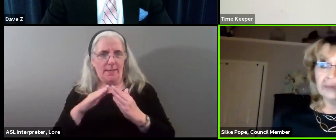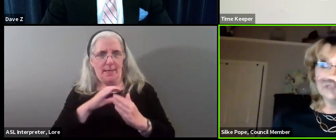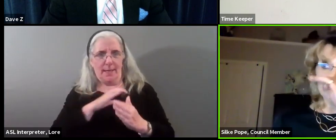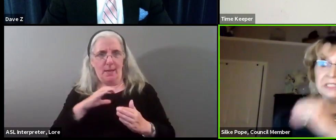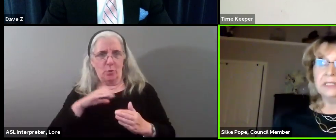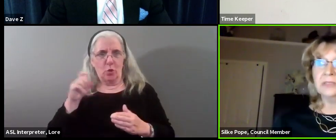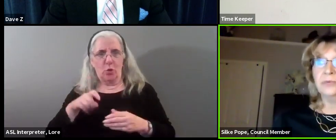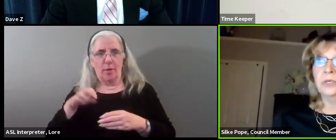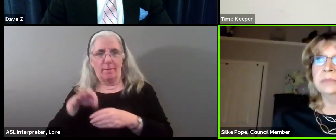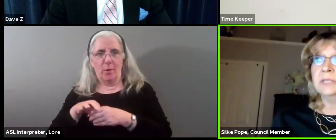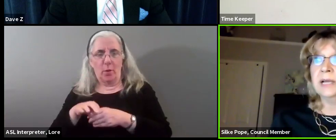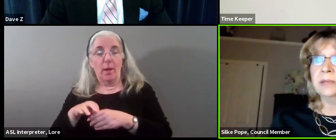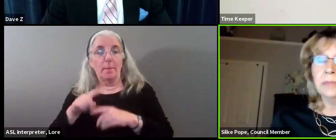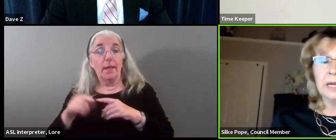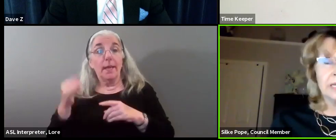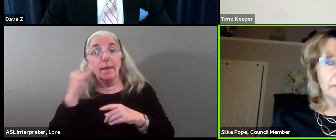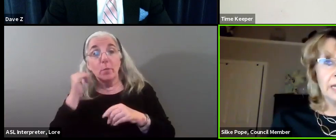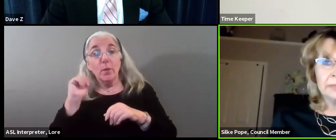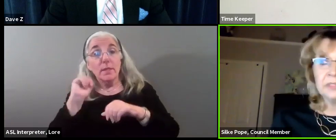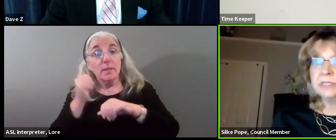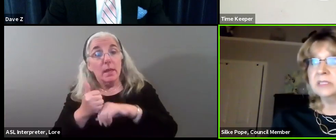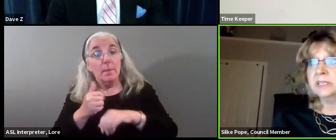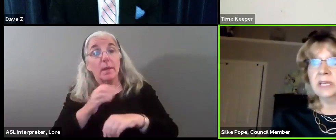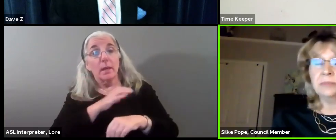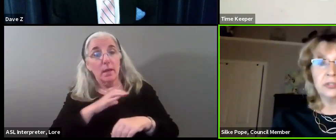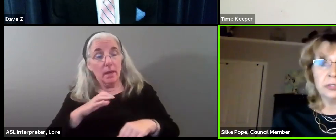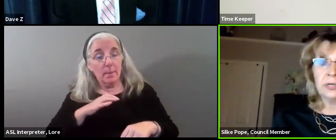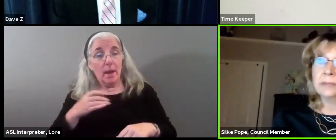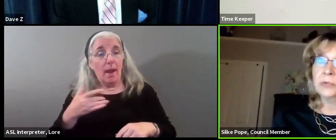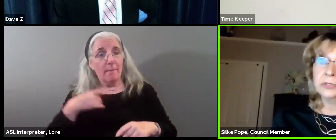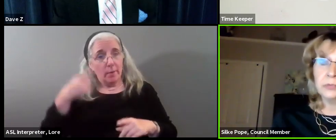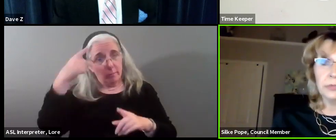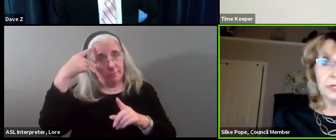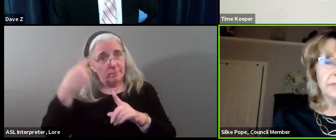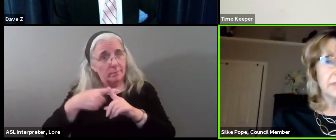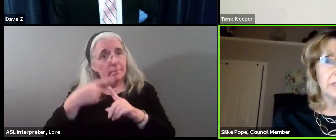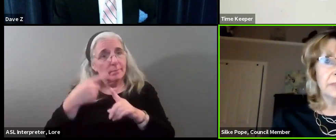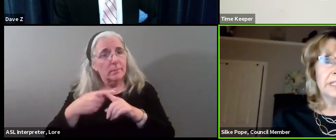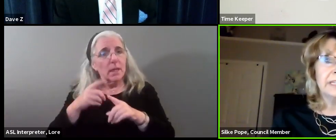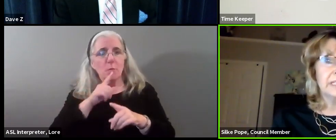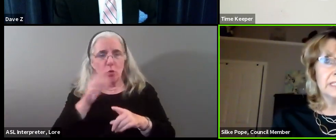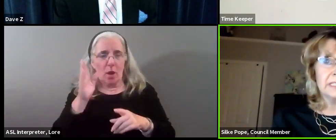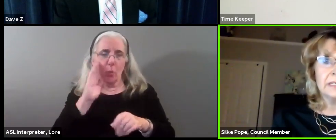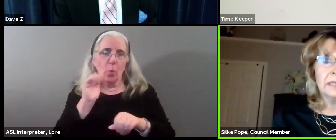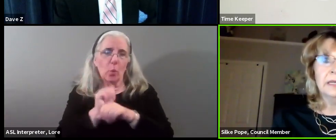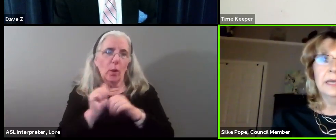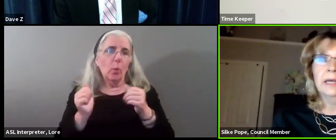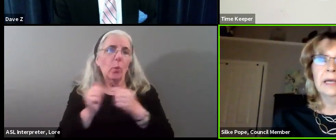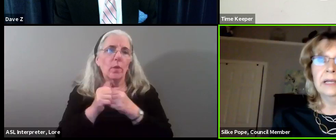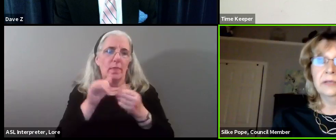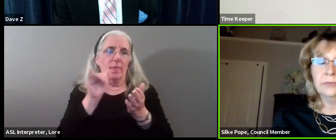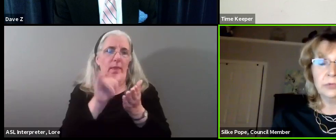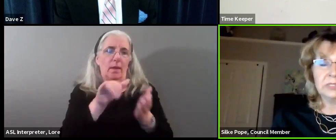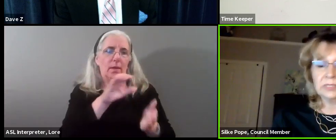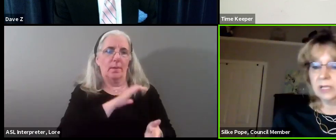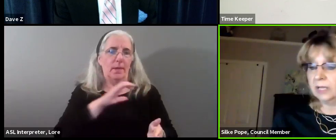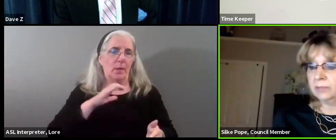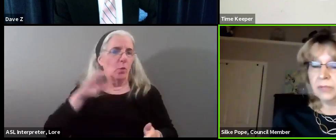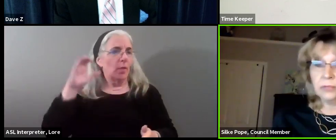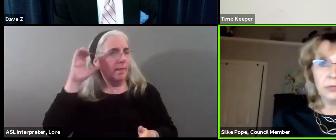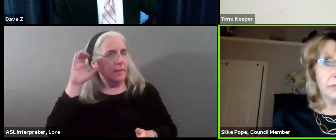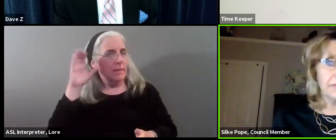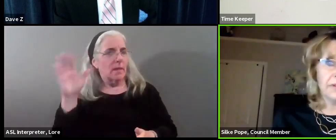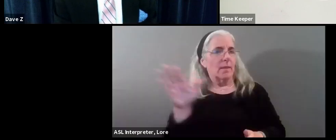course, if the committee is formed, I am optimistic and I'm sure I'm going to work with the committee and listen. And of course,